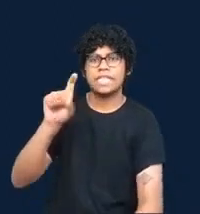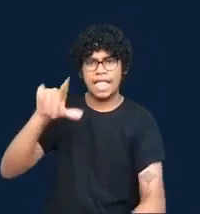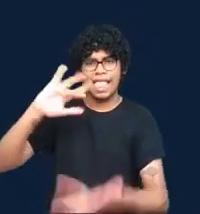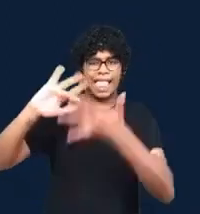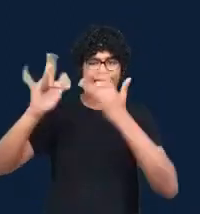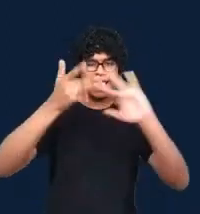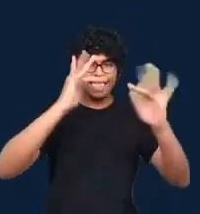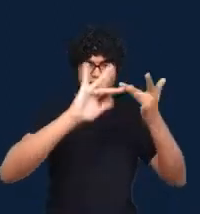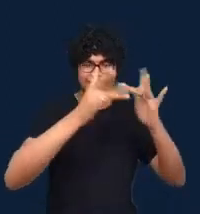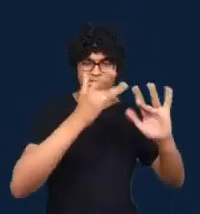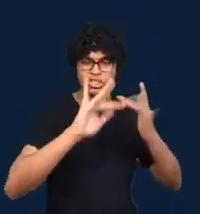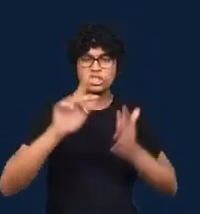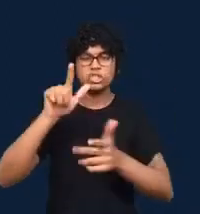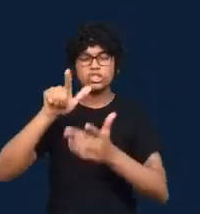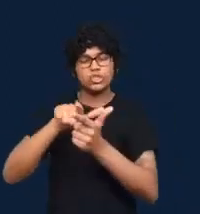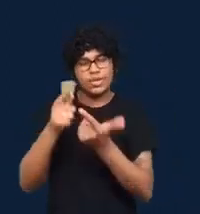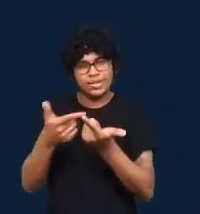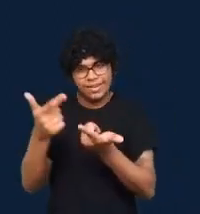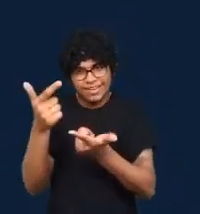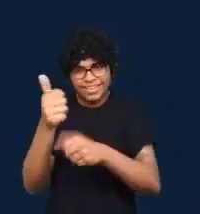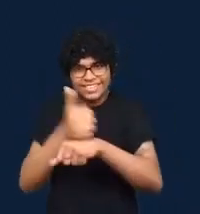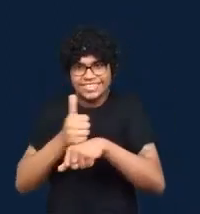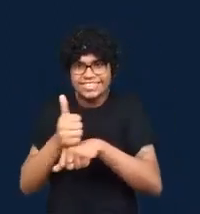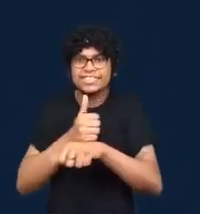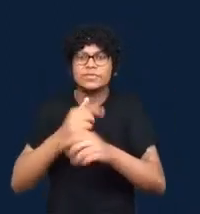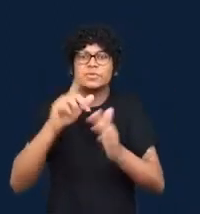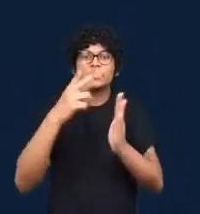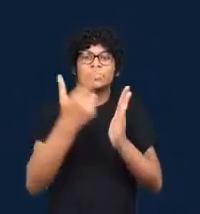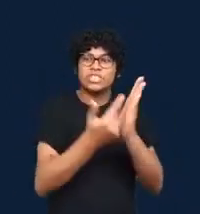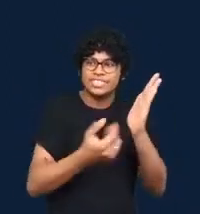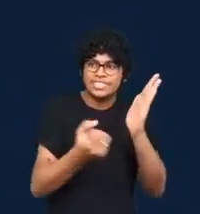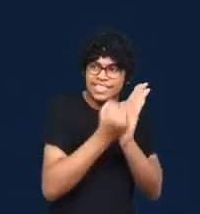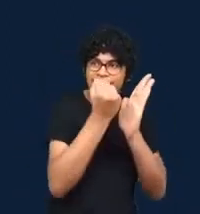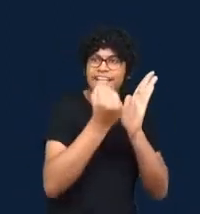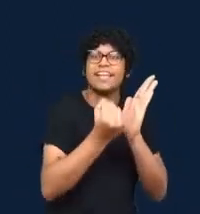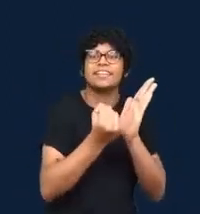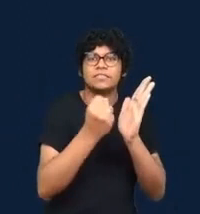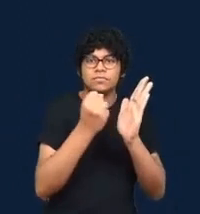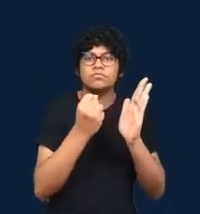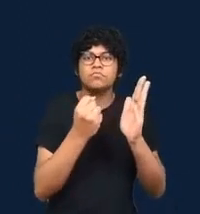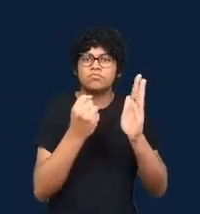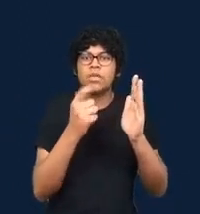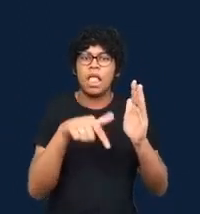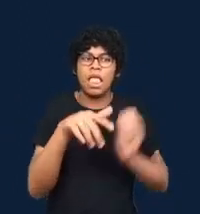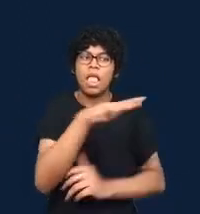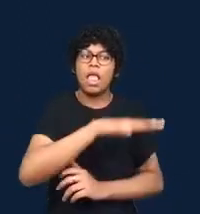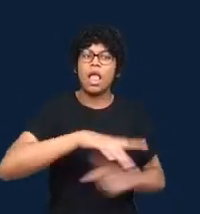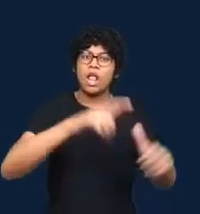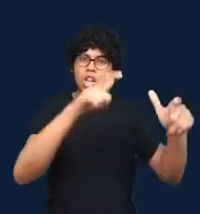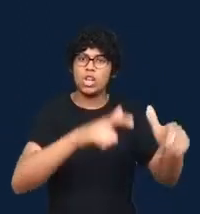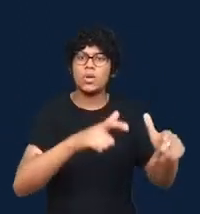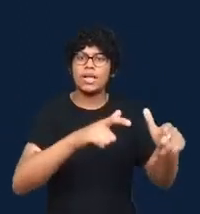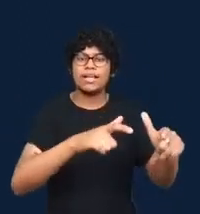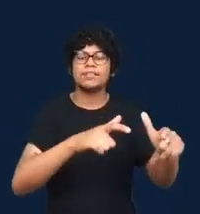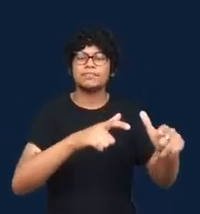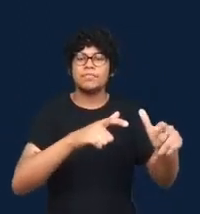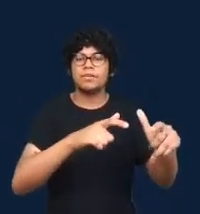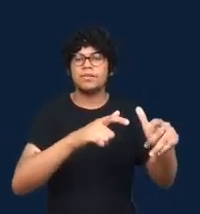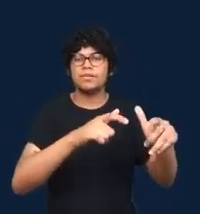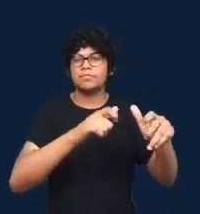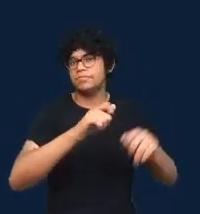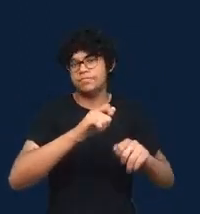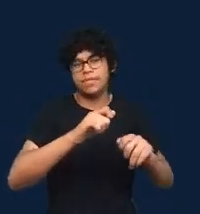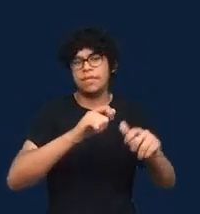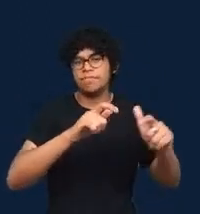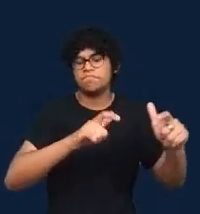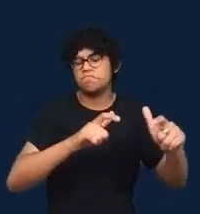participatory media projects with marginalized communities in South South America. Catherine And this is an example from one of